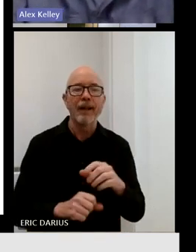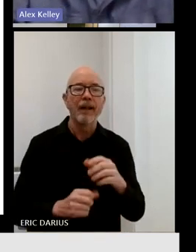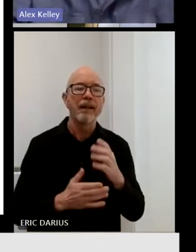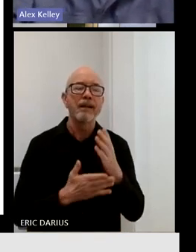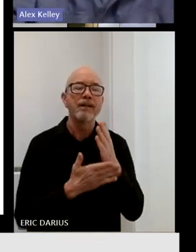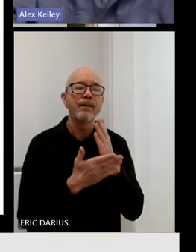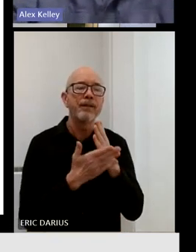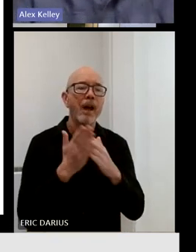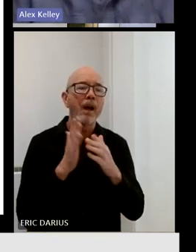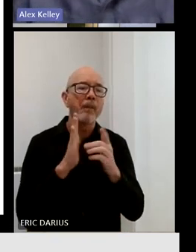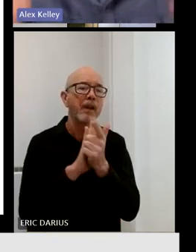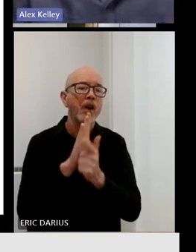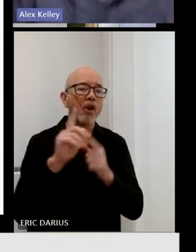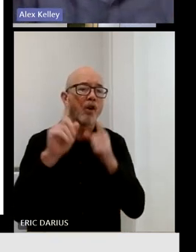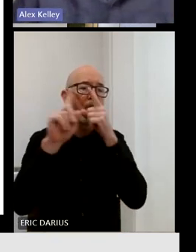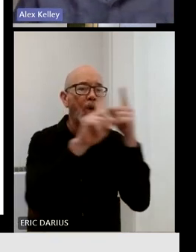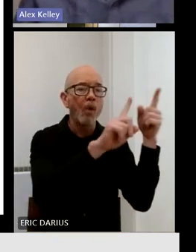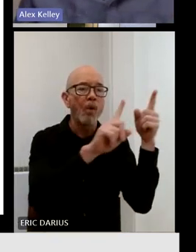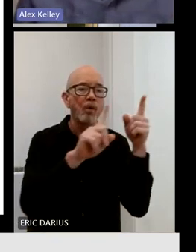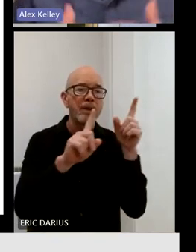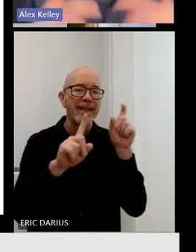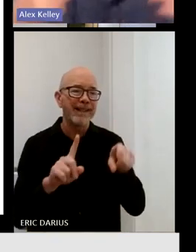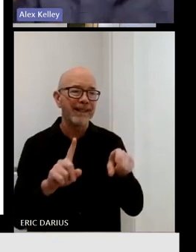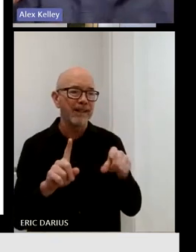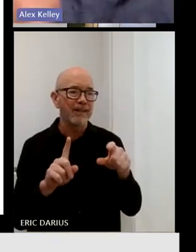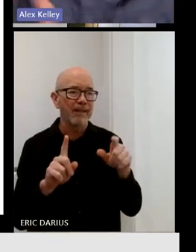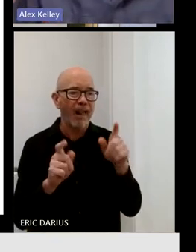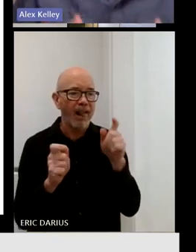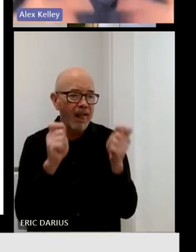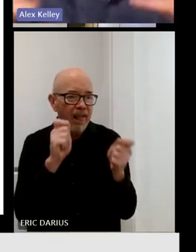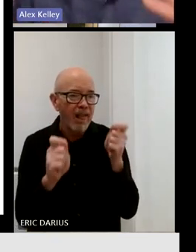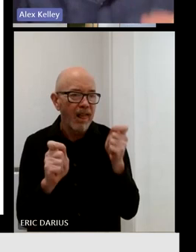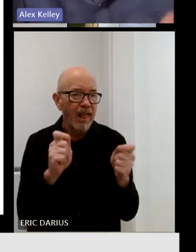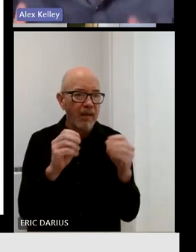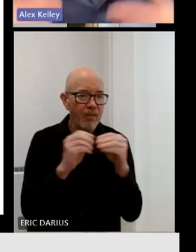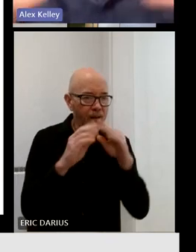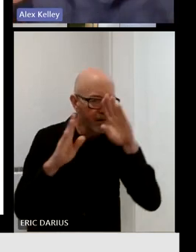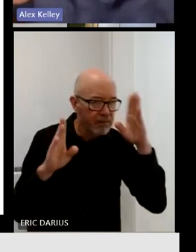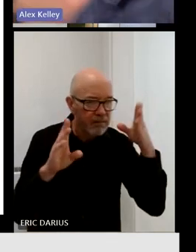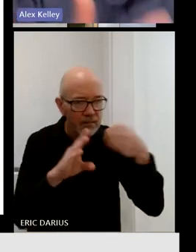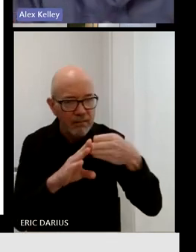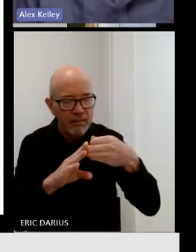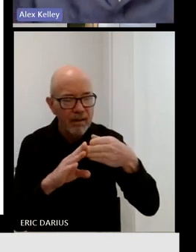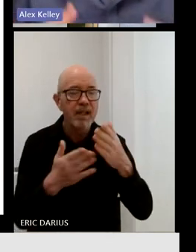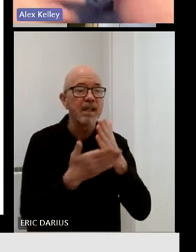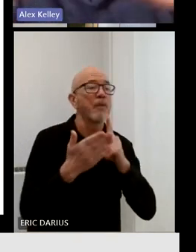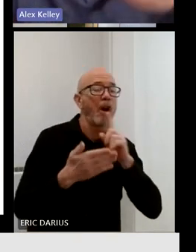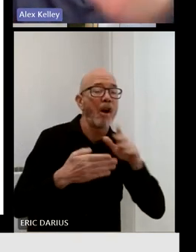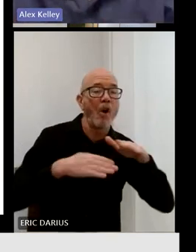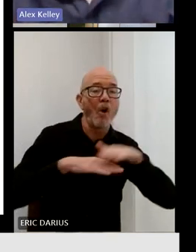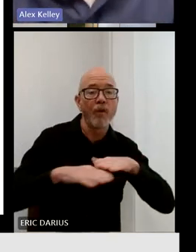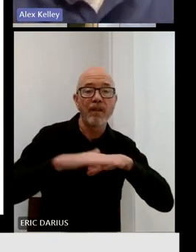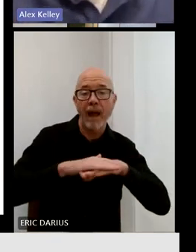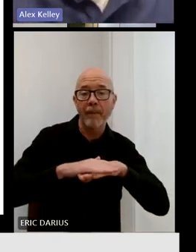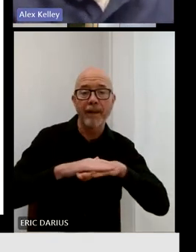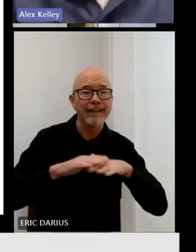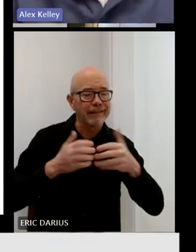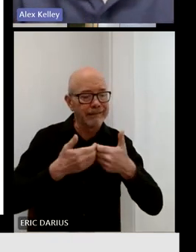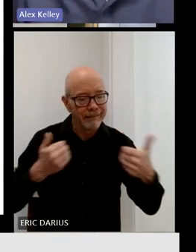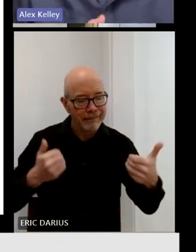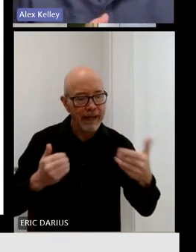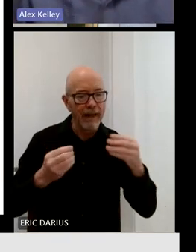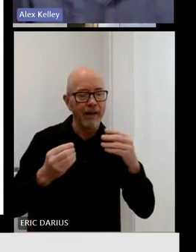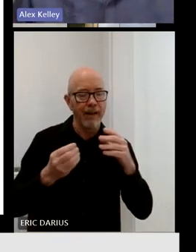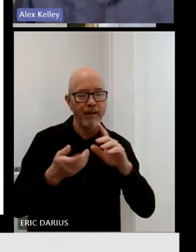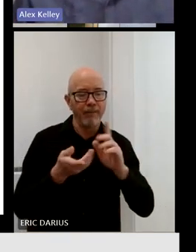sections need to be made more specific. Again, they're overlapping and unspecific. We can make them more specific. They should be aligned with Act